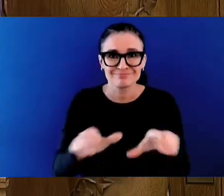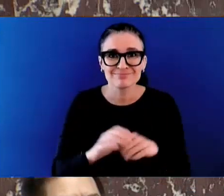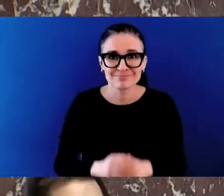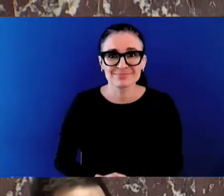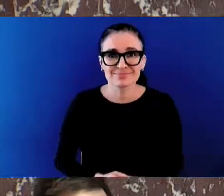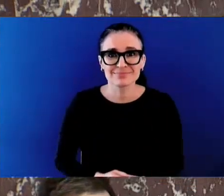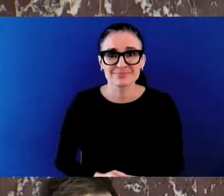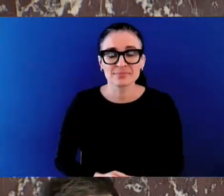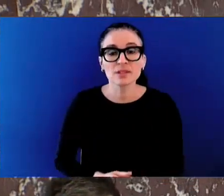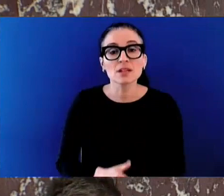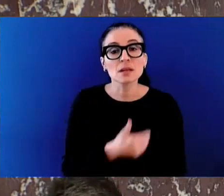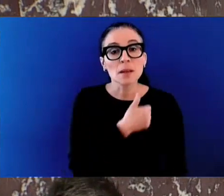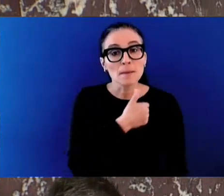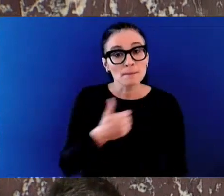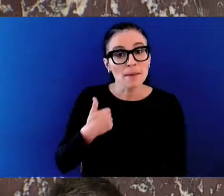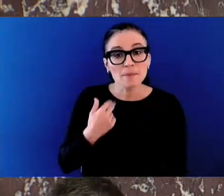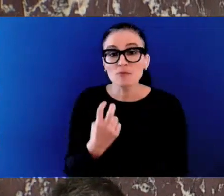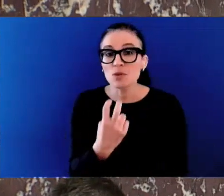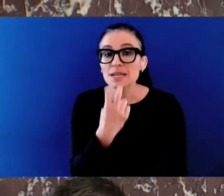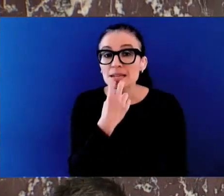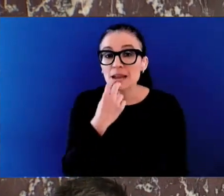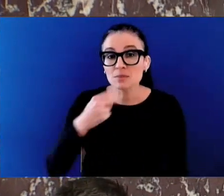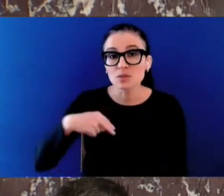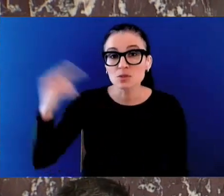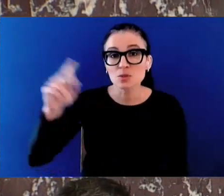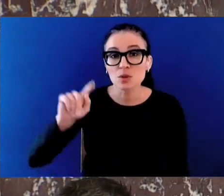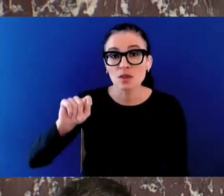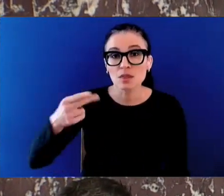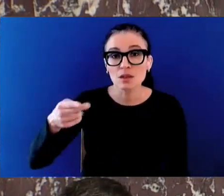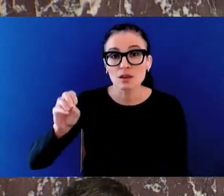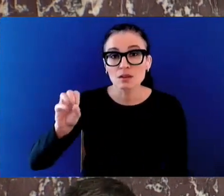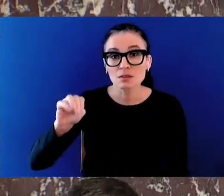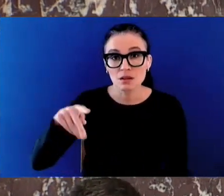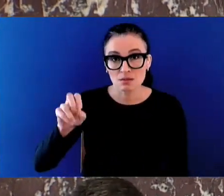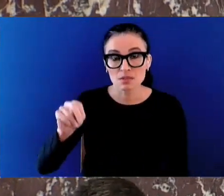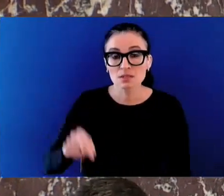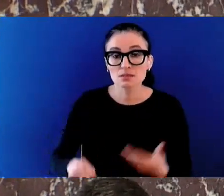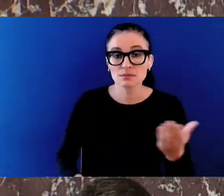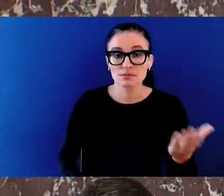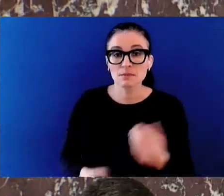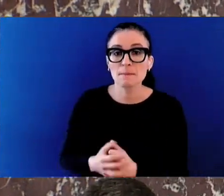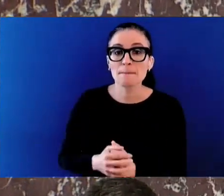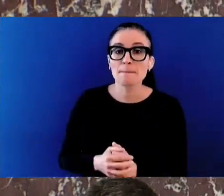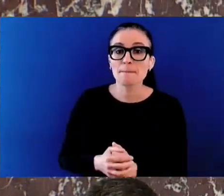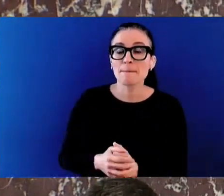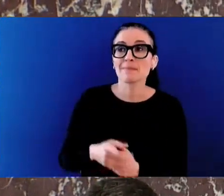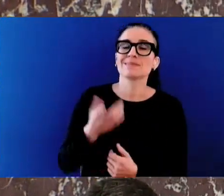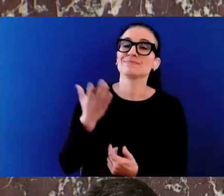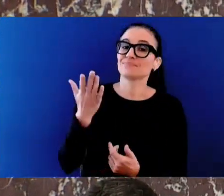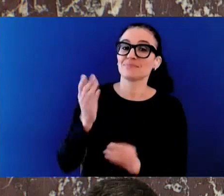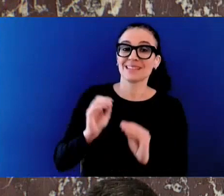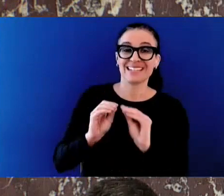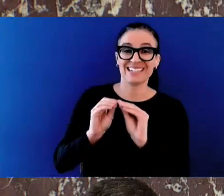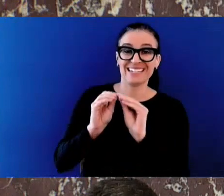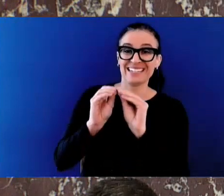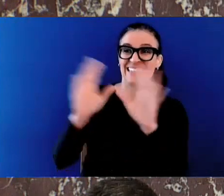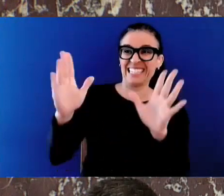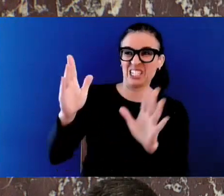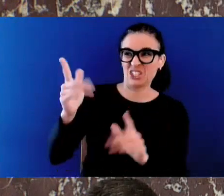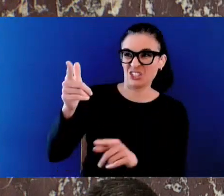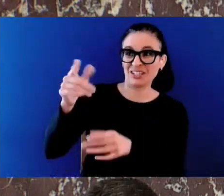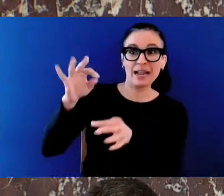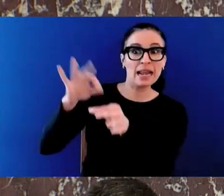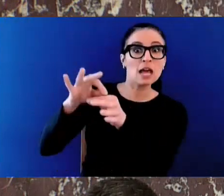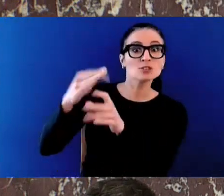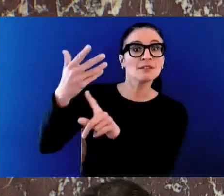Well, it is very clear that with five months to go before an election, the Premier is suddenly concerned about what he has been hearing for the last 15